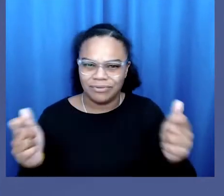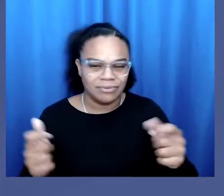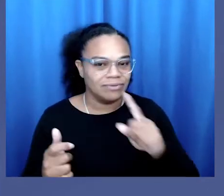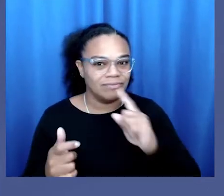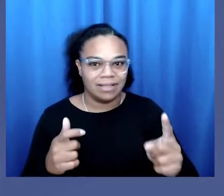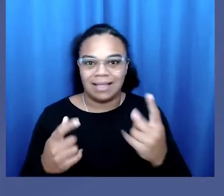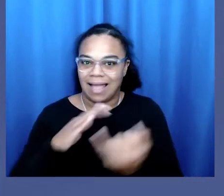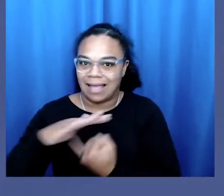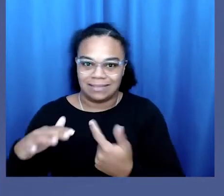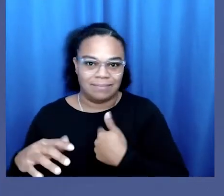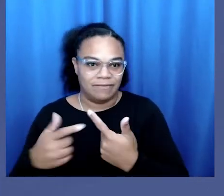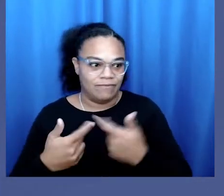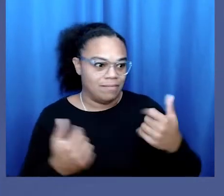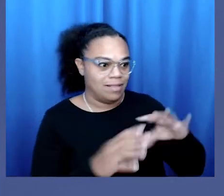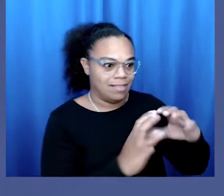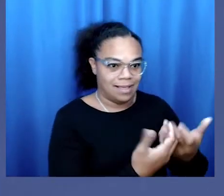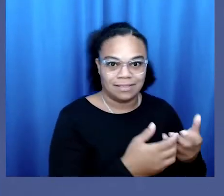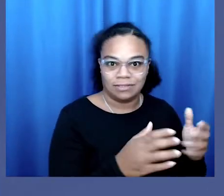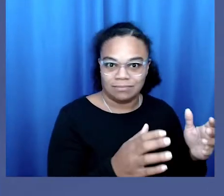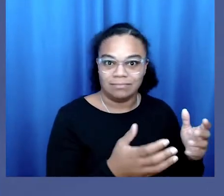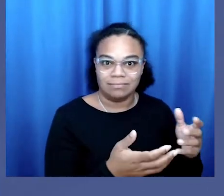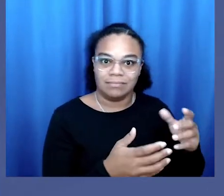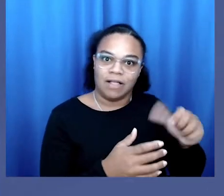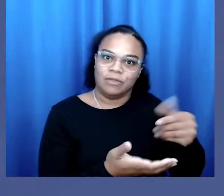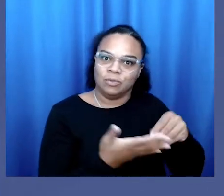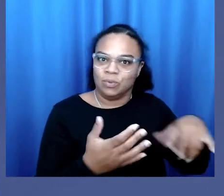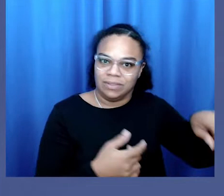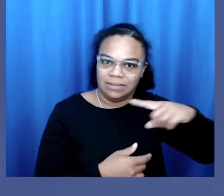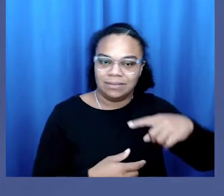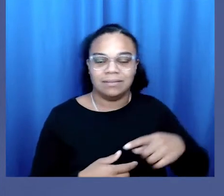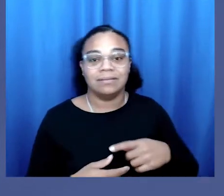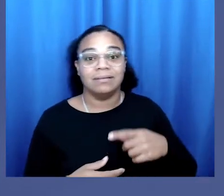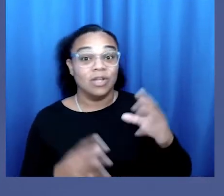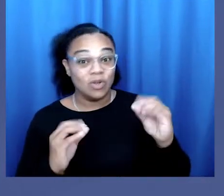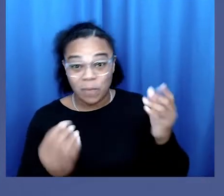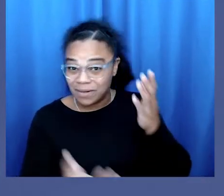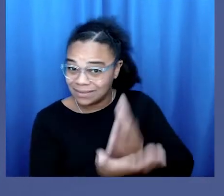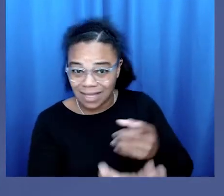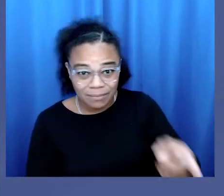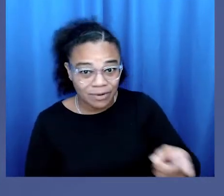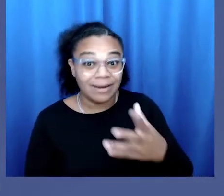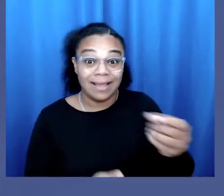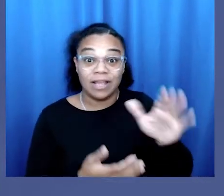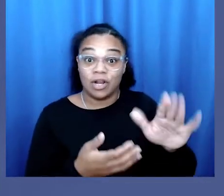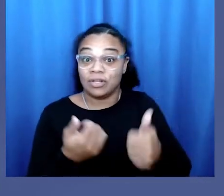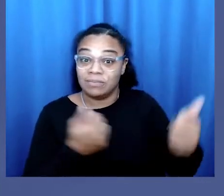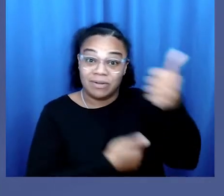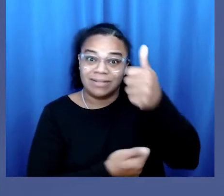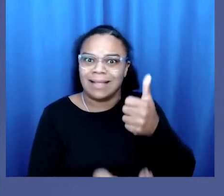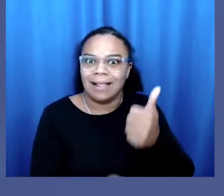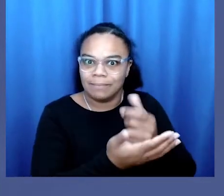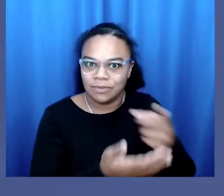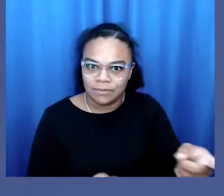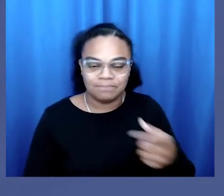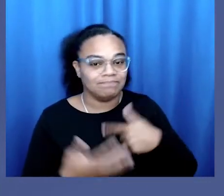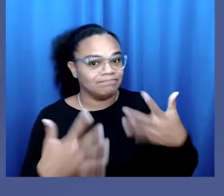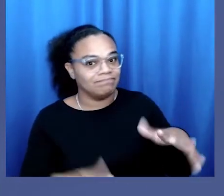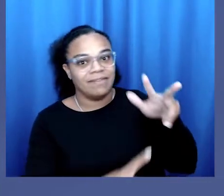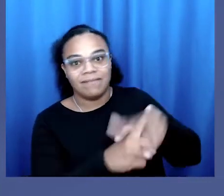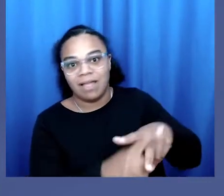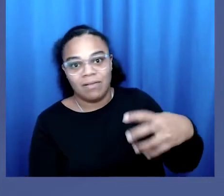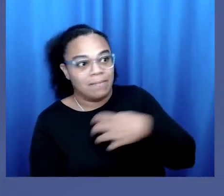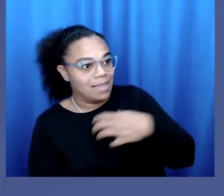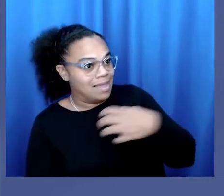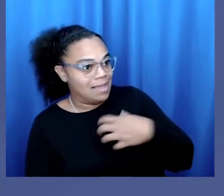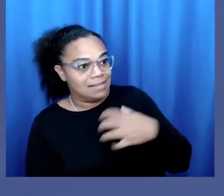from my other classmates and teachers. Not only did nobody stop her, but her superiors helped her. I filed complaints with every possible